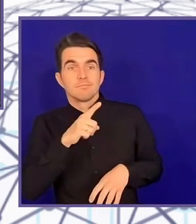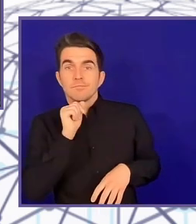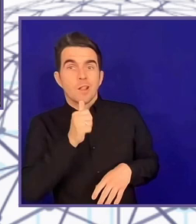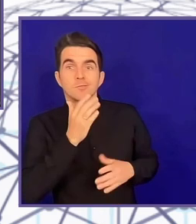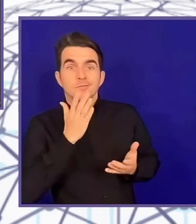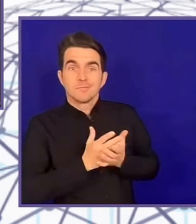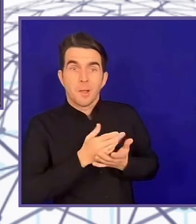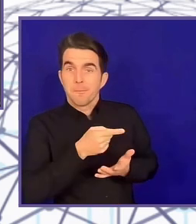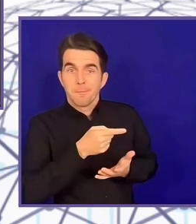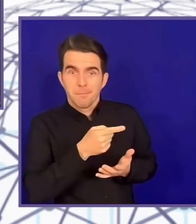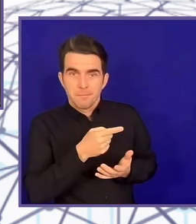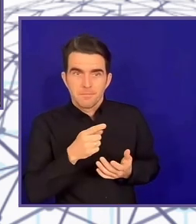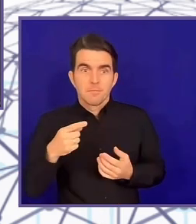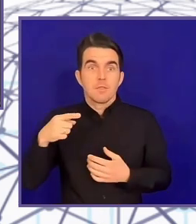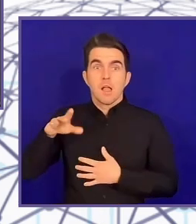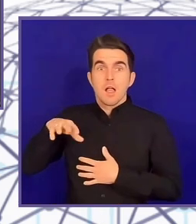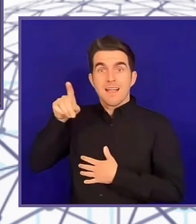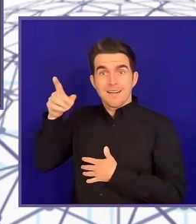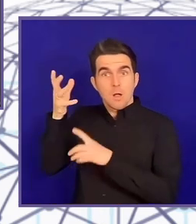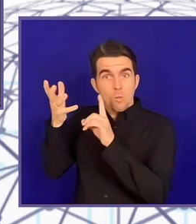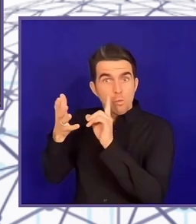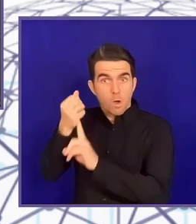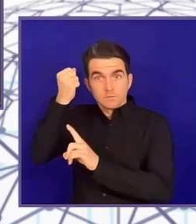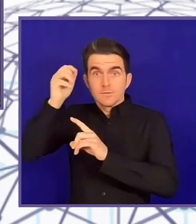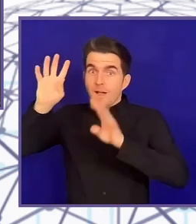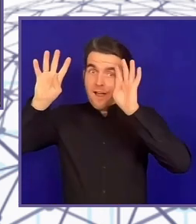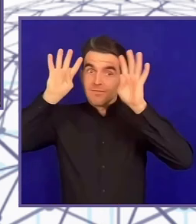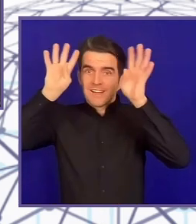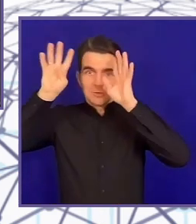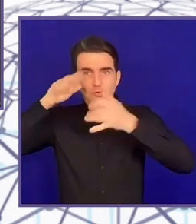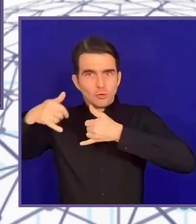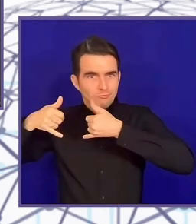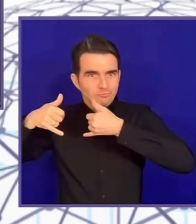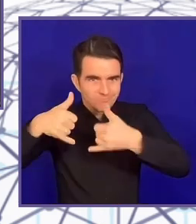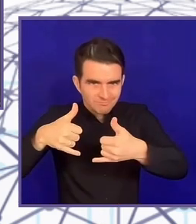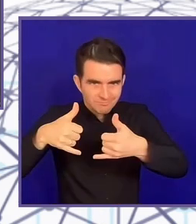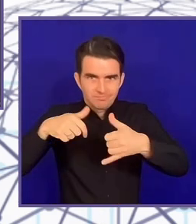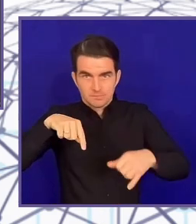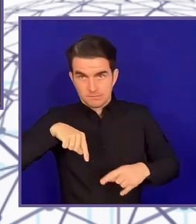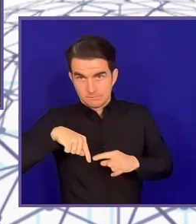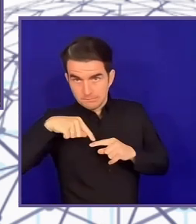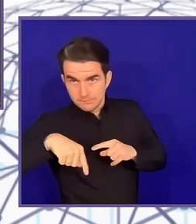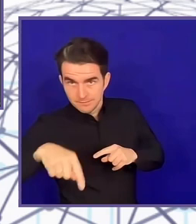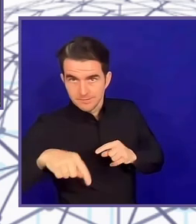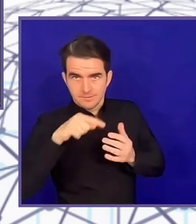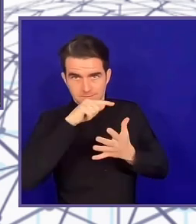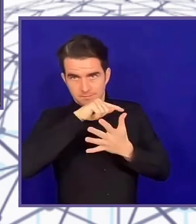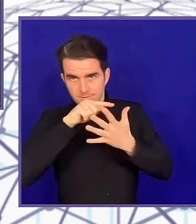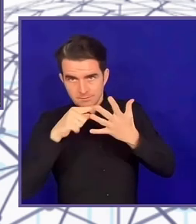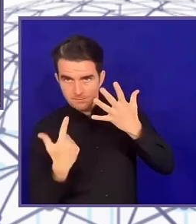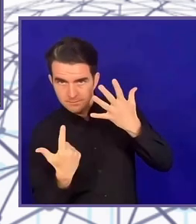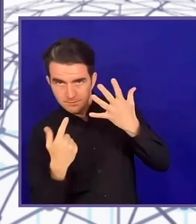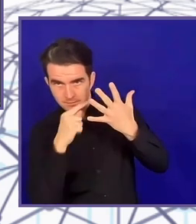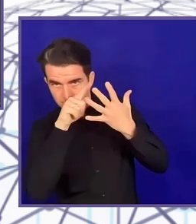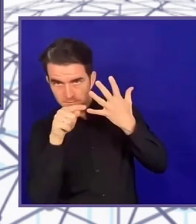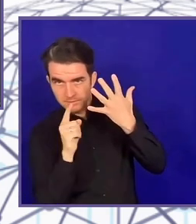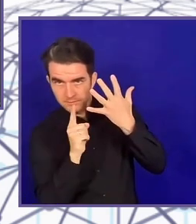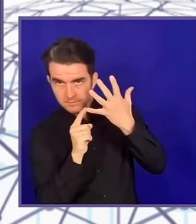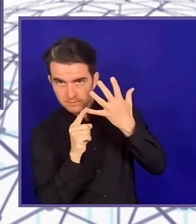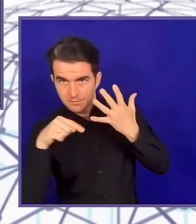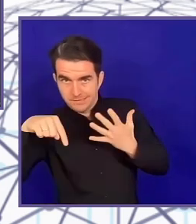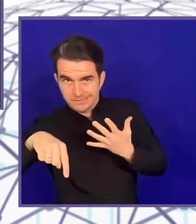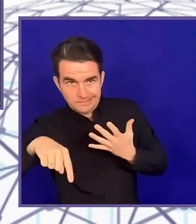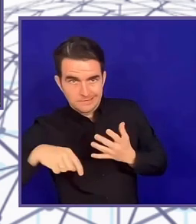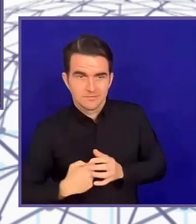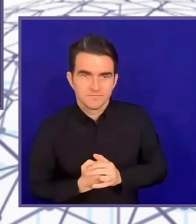So, moral of the story, be like that. Be more Tiggy. Be more Tiggy. Be more Koala. I was really